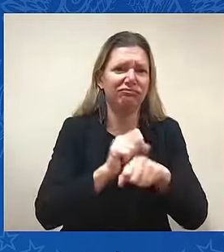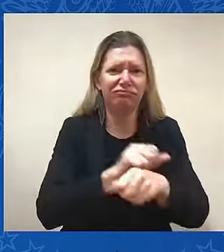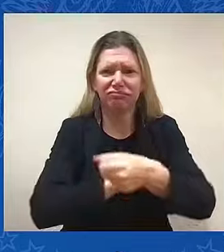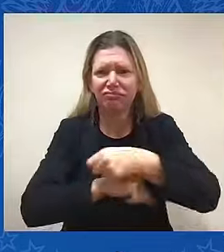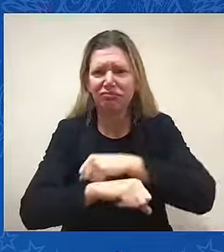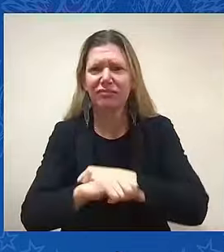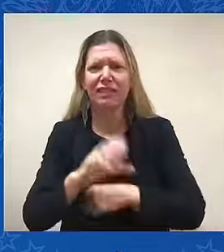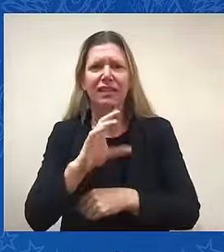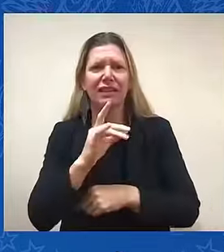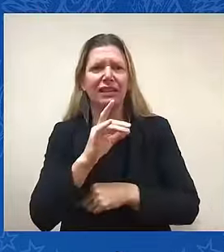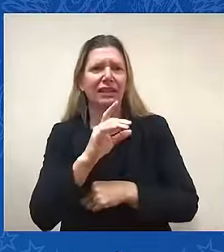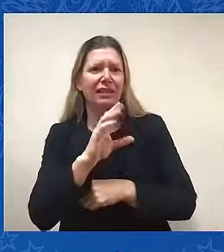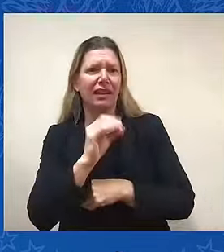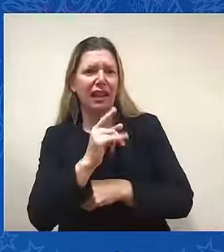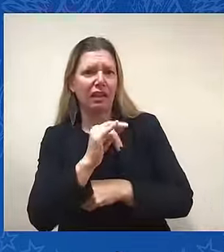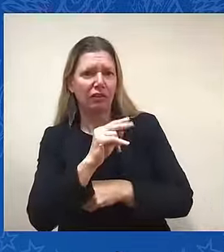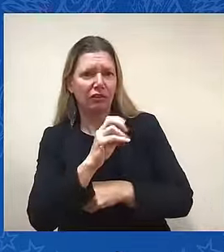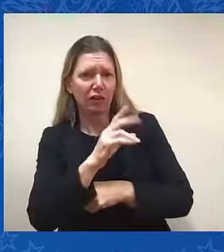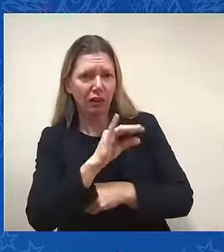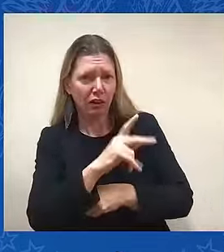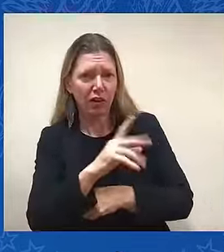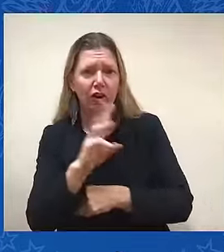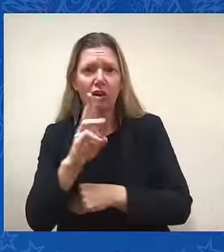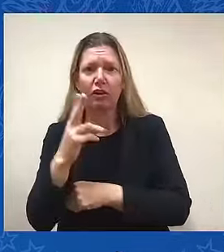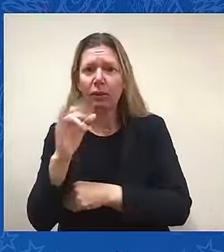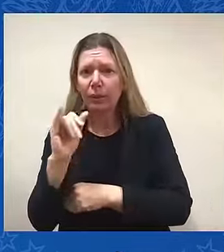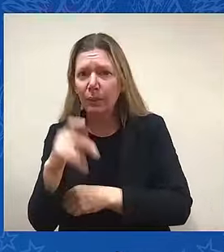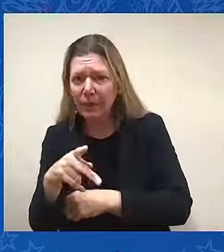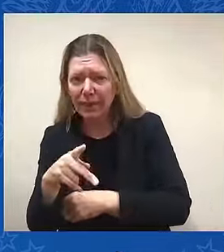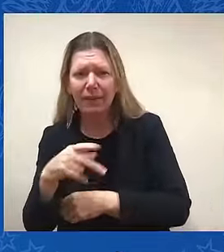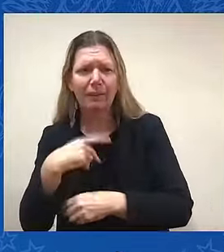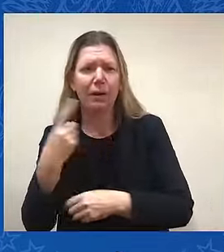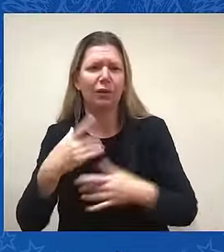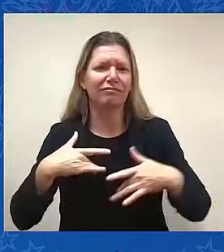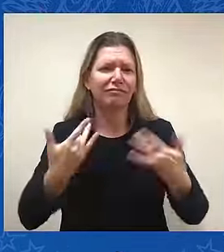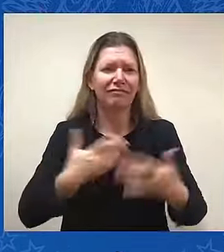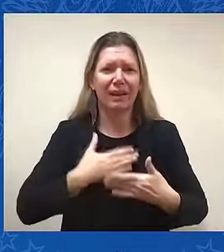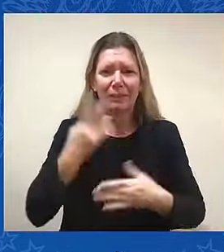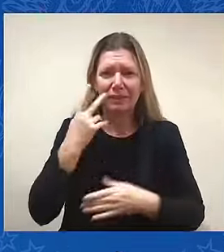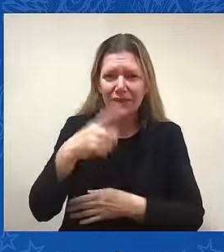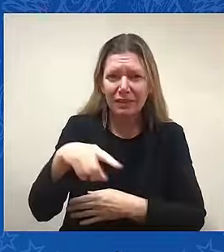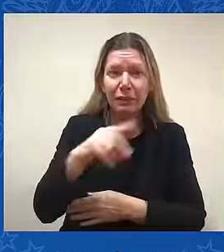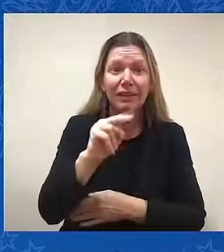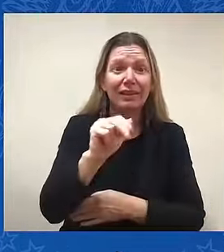I'm always happy to see Nancy. Nancy Pelosi is hiding there in the corner.